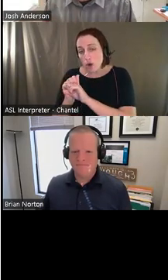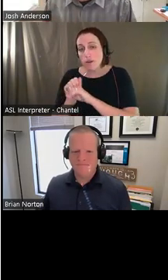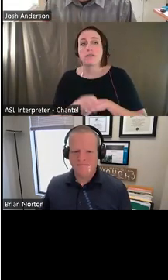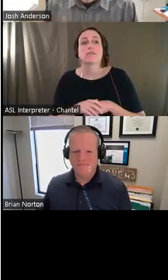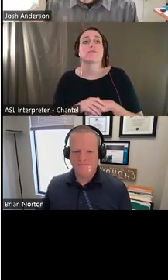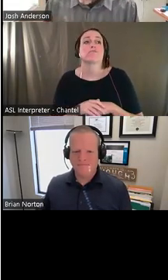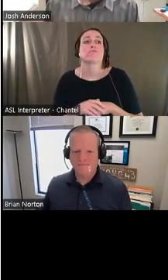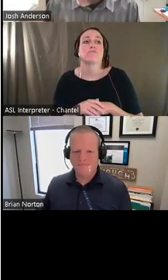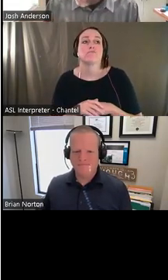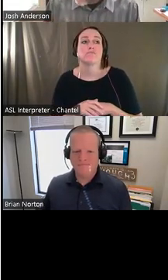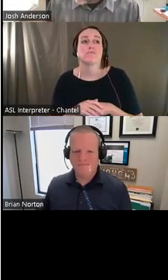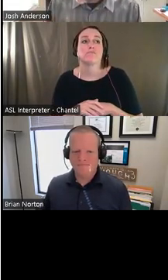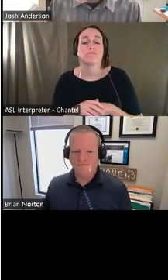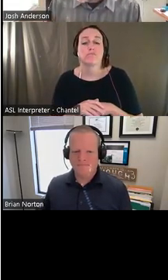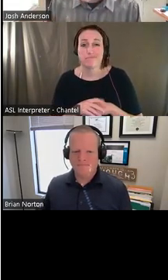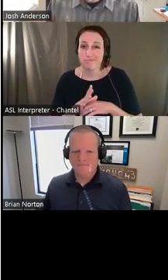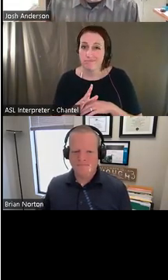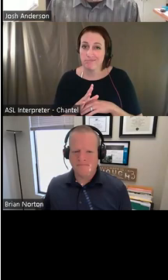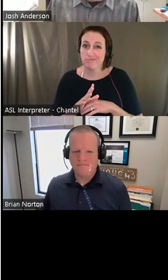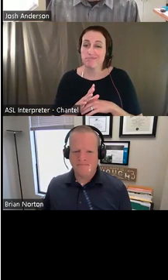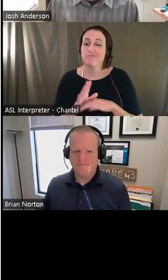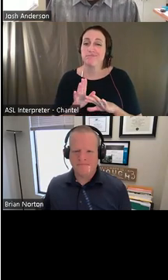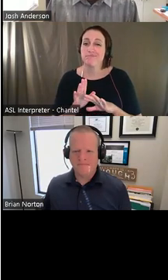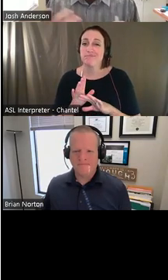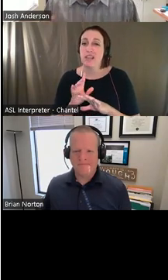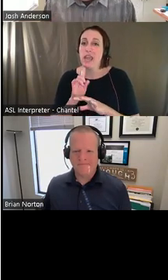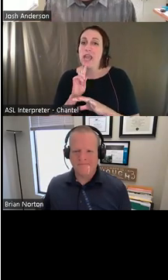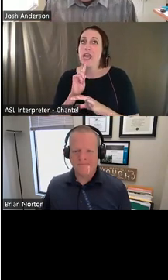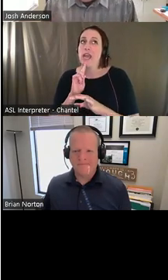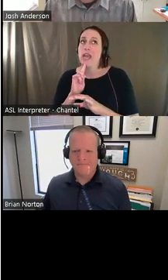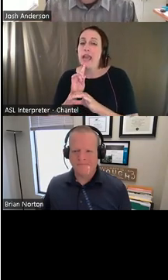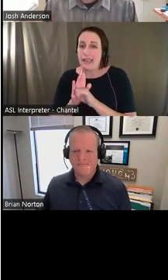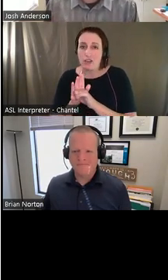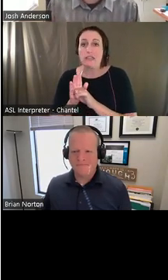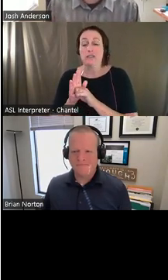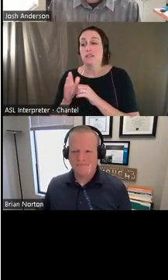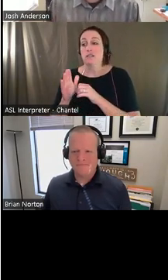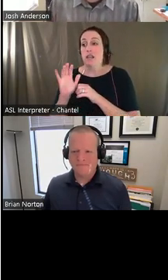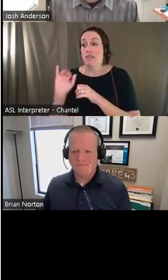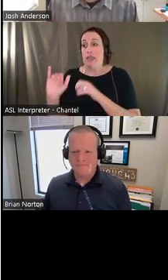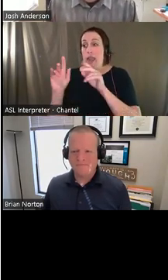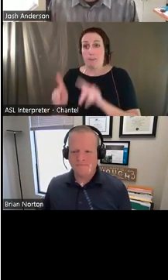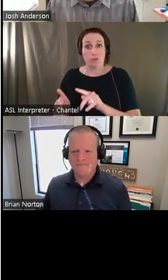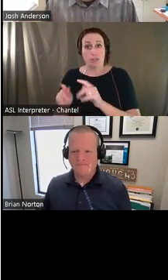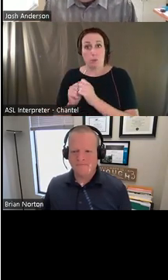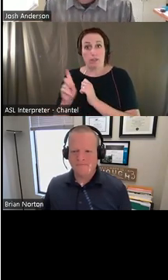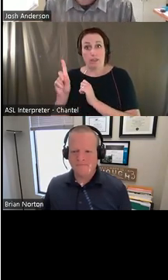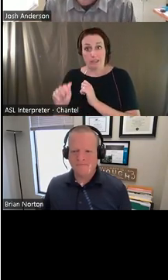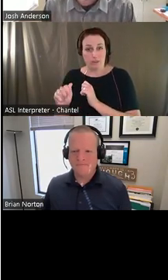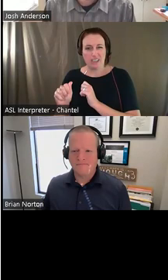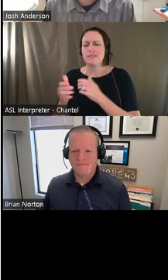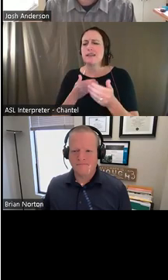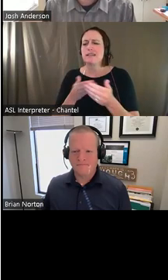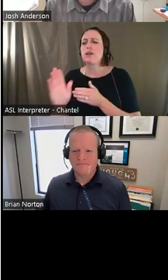job or something like that, I will guarantee you that the individual with a disability, no matter what it is, has accommodated themselves many